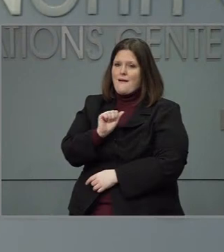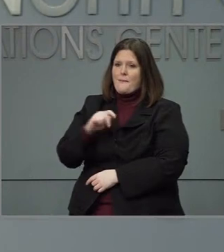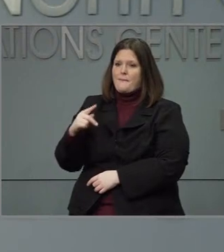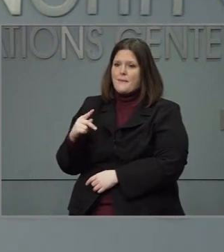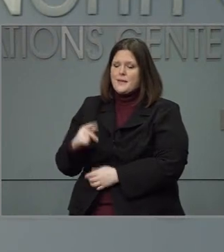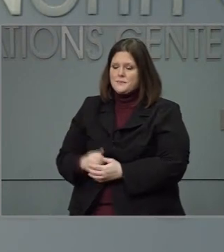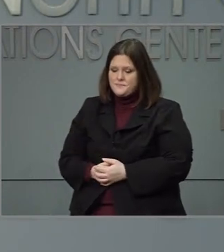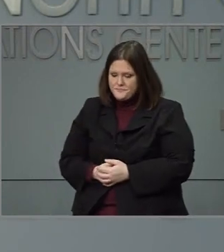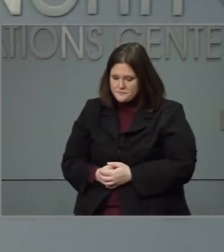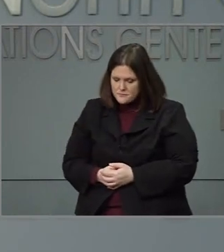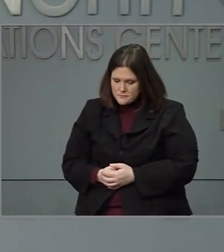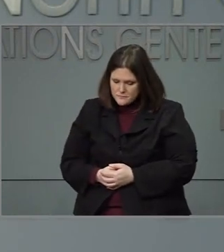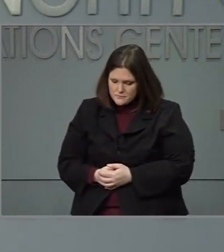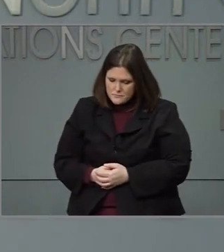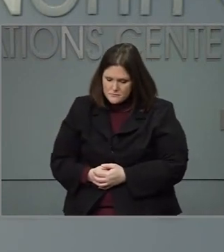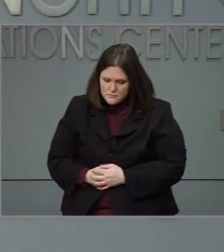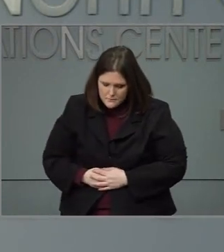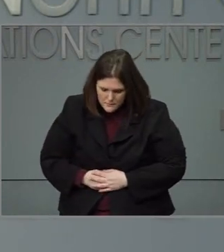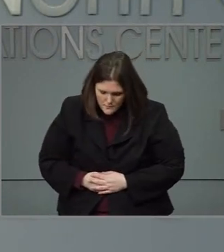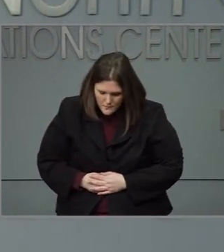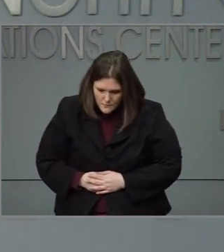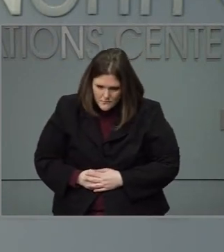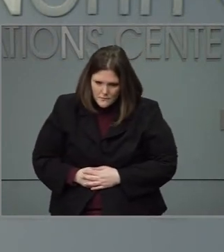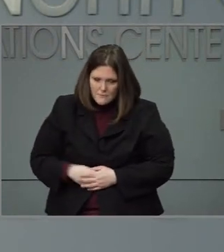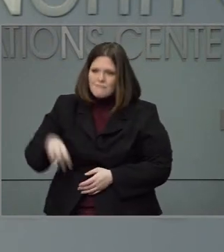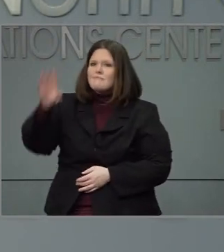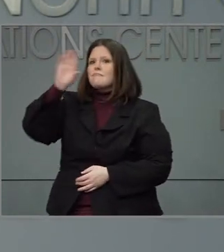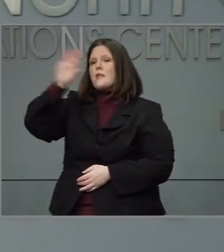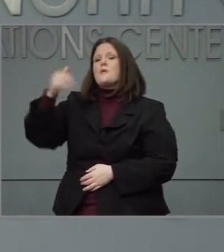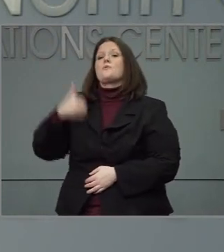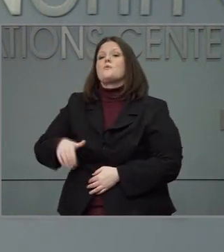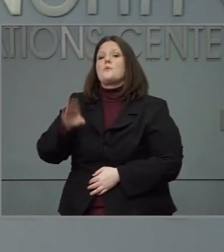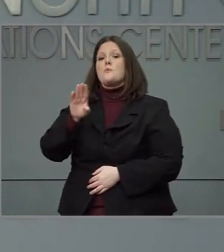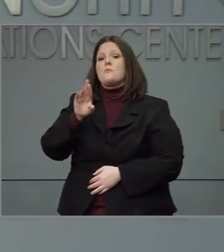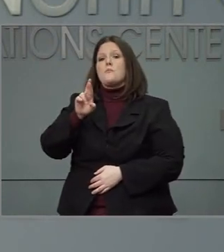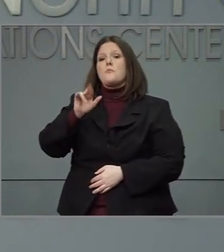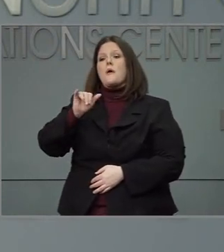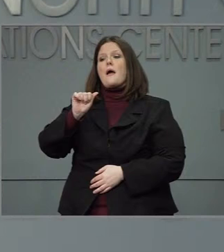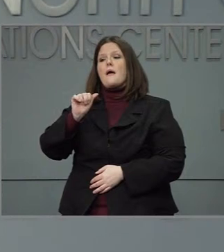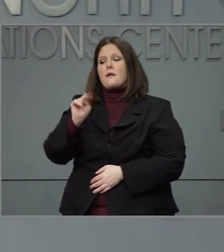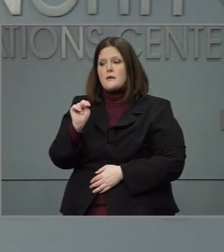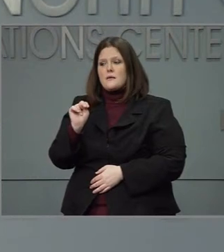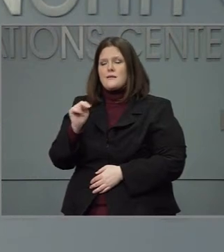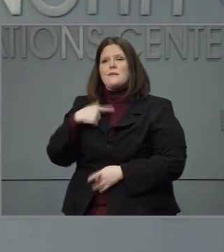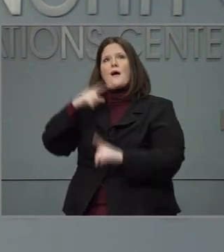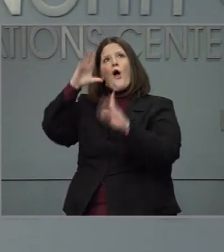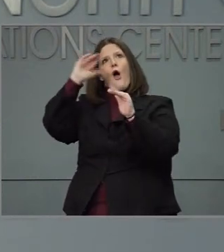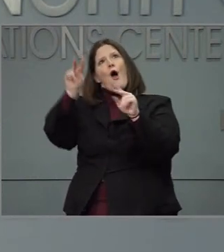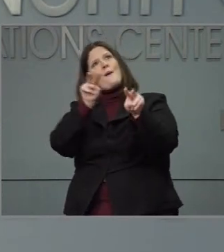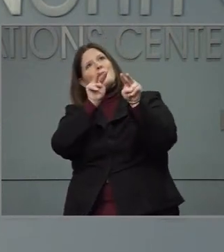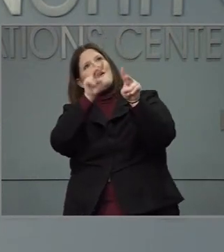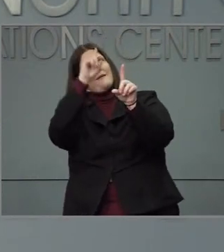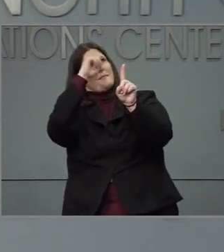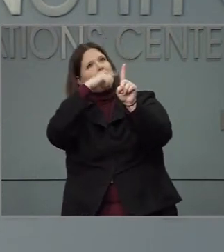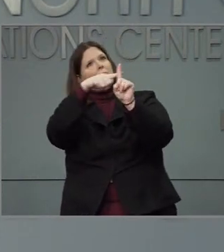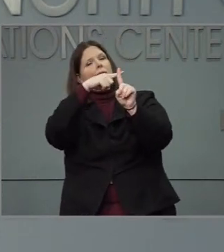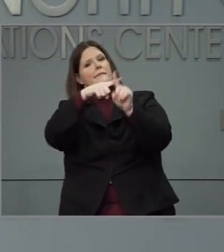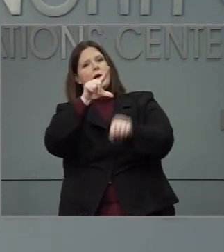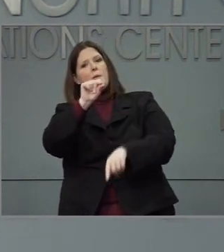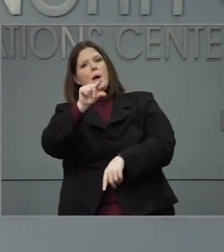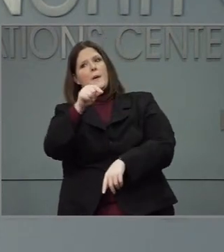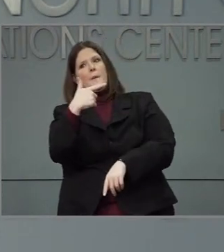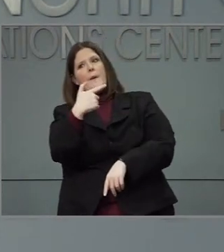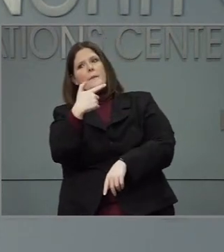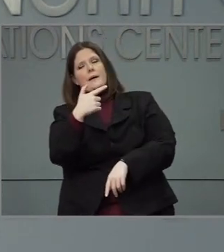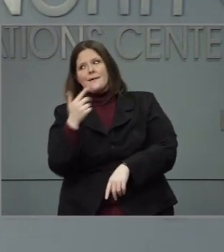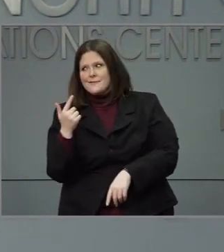Hi, Governor. Hi, Dr. Cohen. Brian Anderson here with the AP and hopeful to a better 2021 going ahead. I